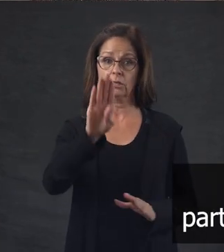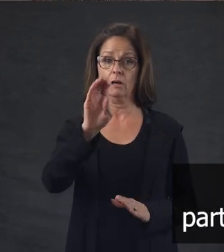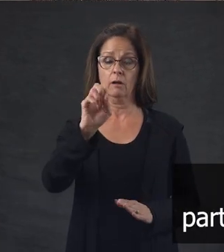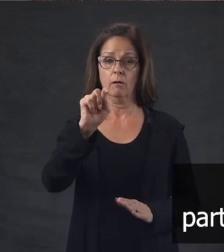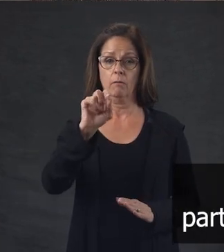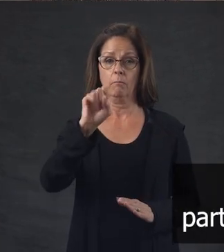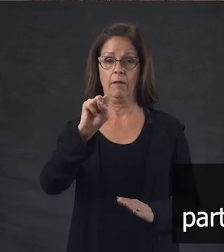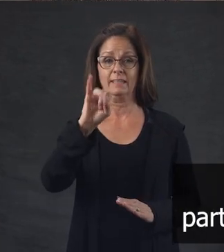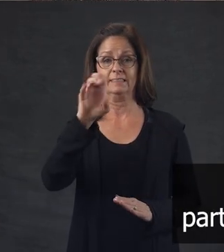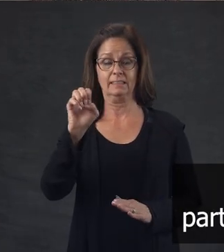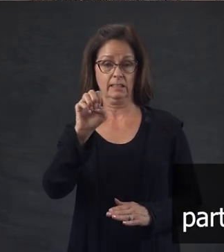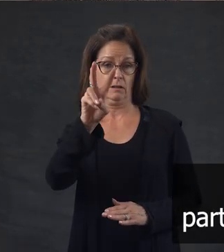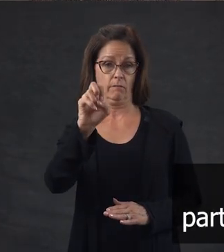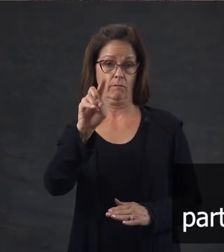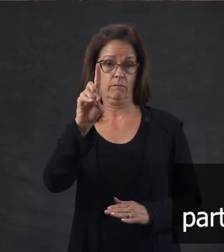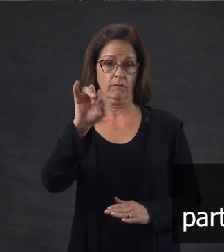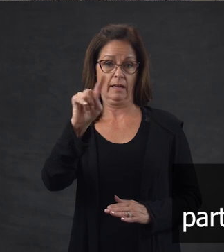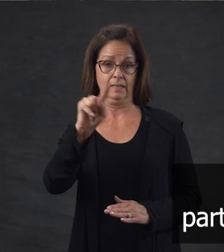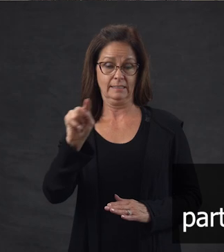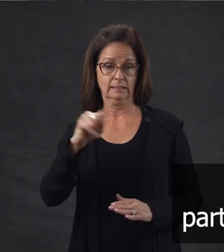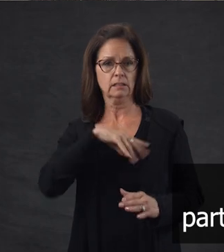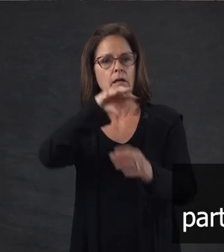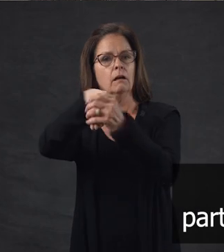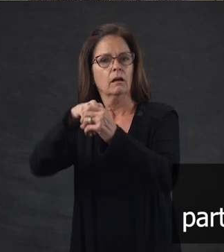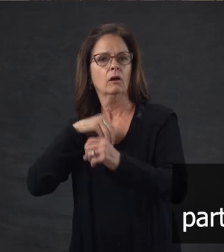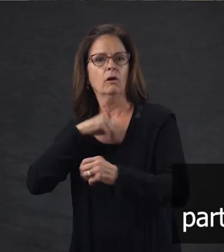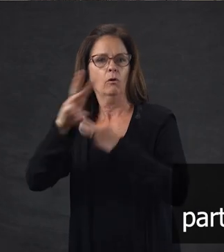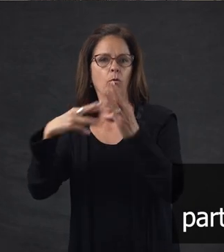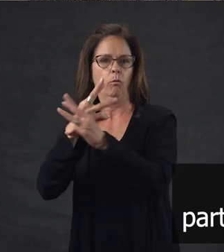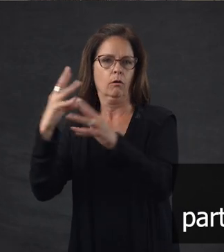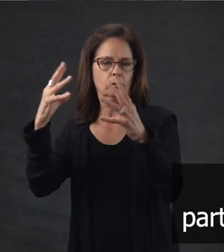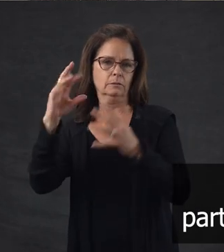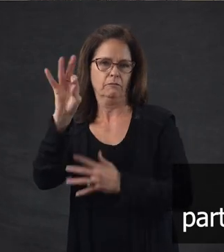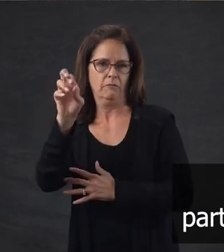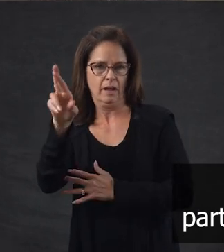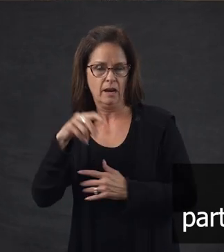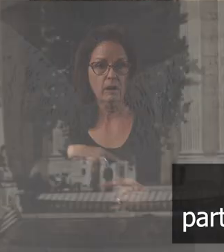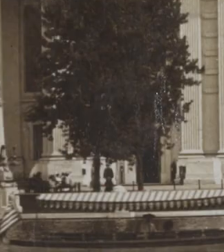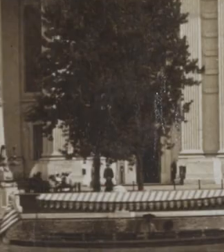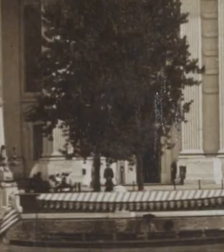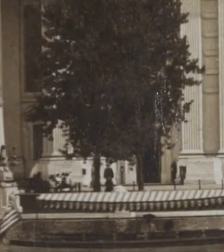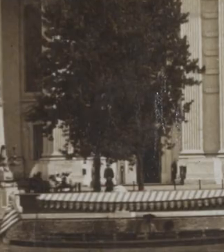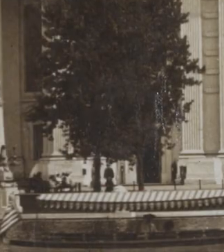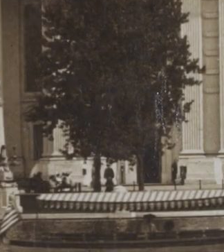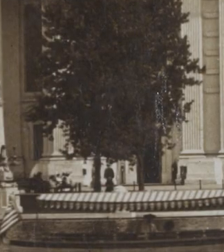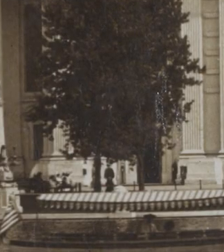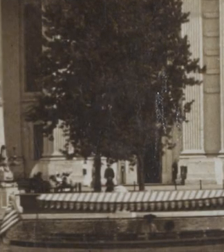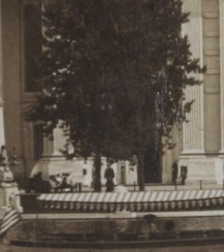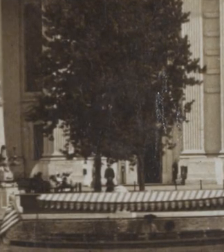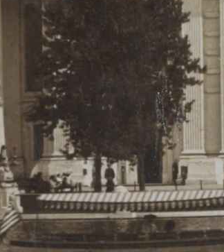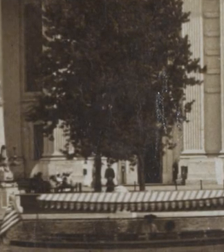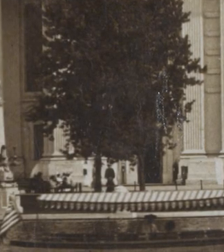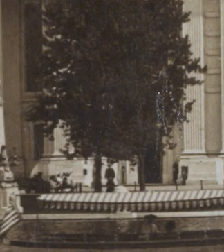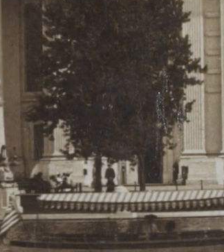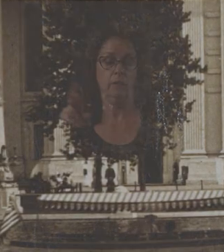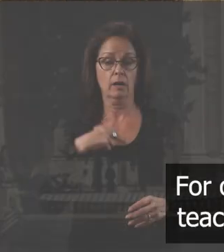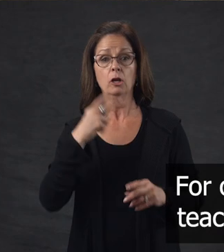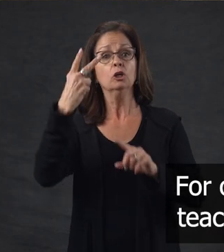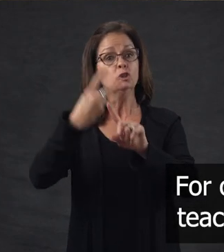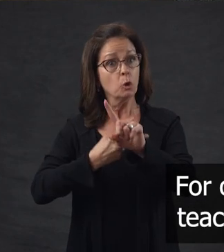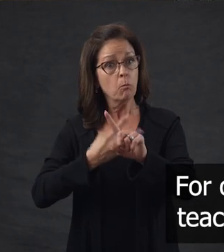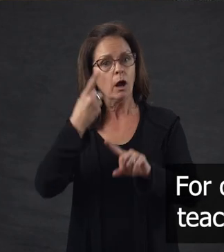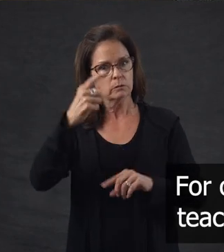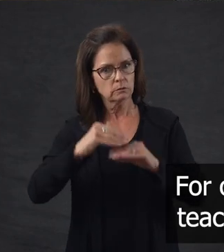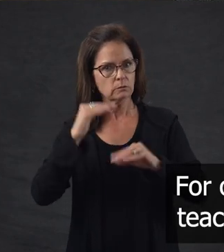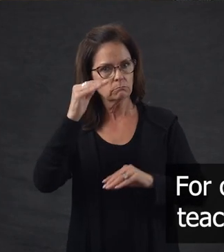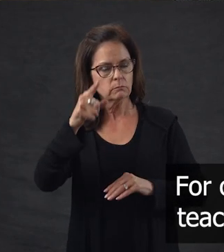teacher, Bessie Veditz, participated in the St. Louis World's Fair. Photos, the World's Fair education building and Mrs. Veditz teaching Lottie and a boy. For